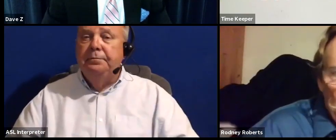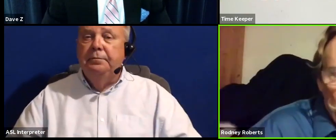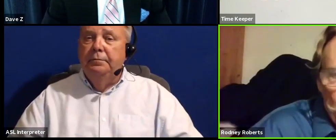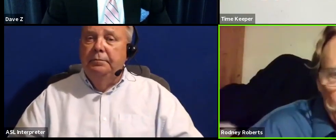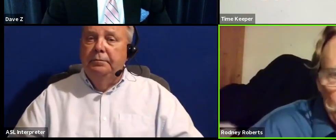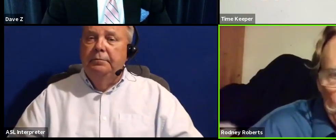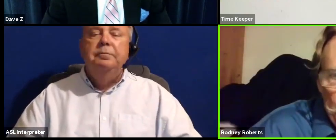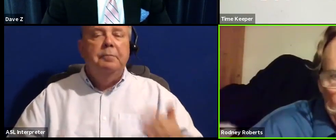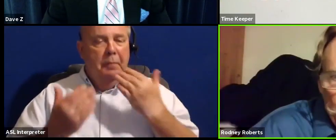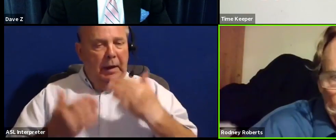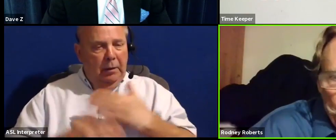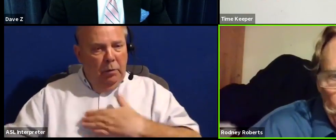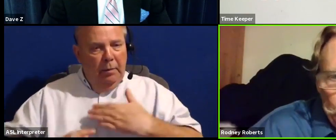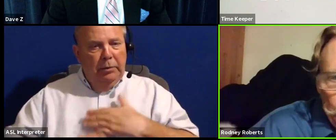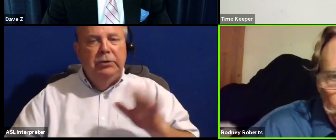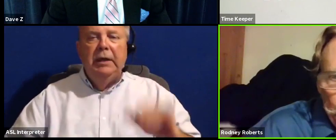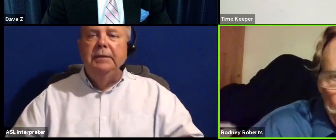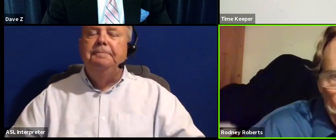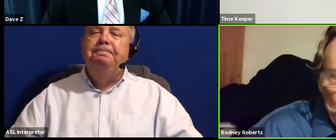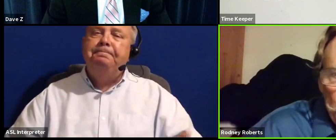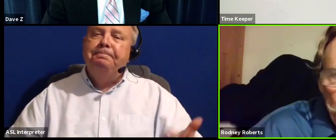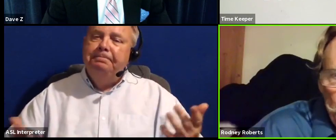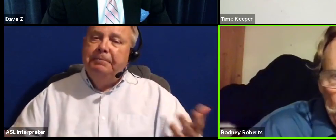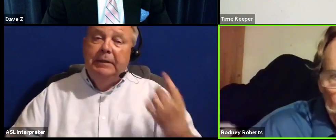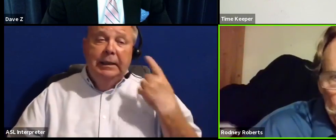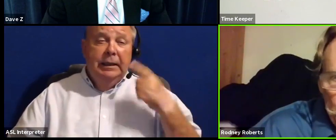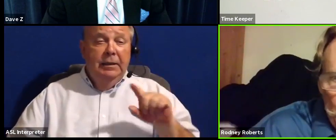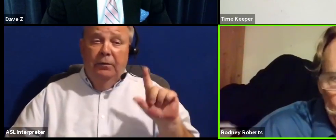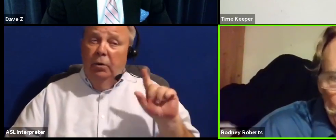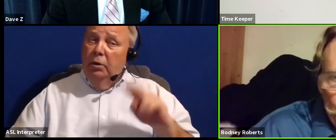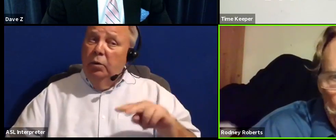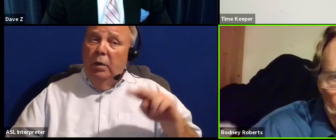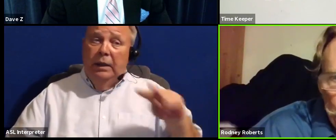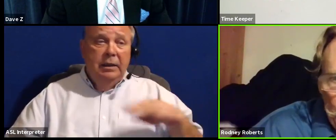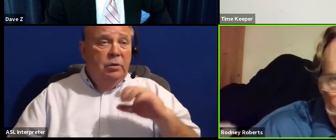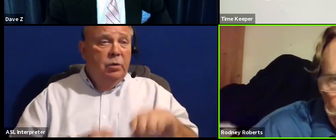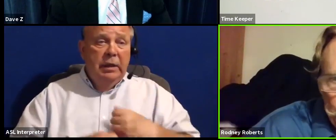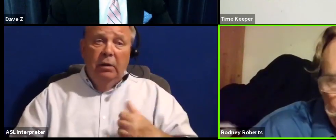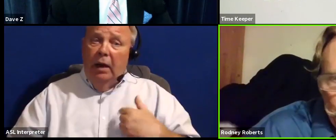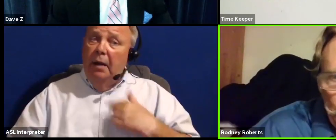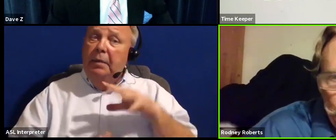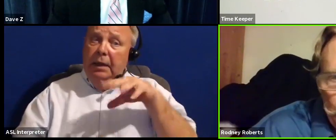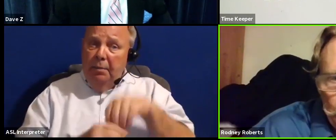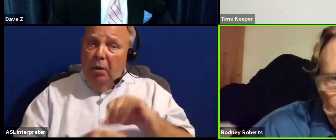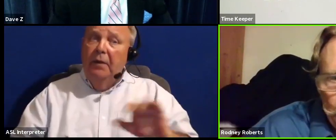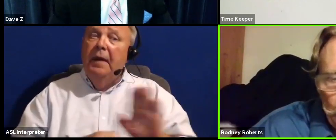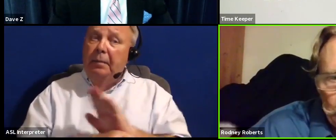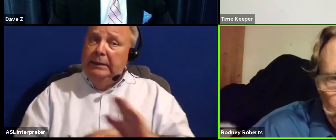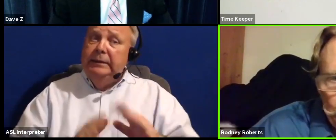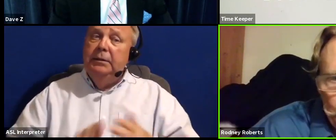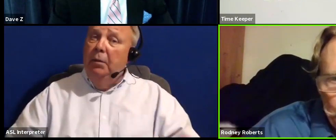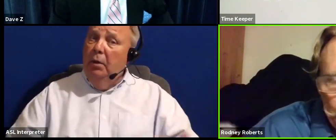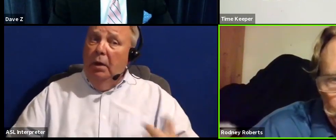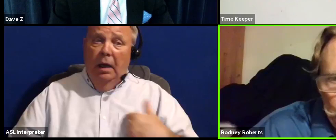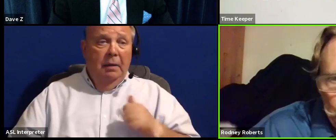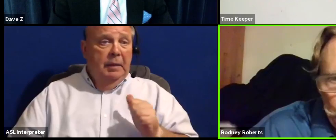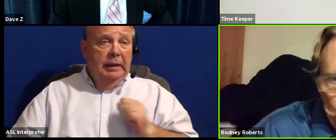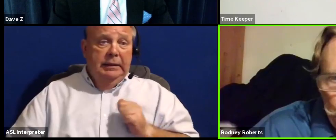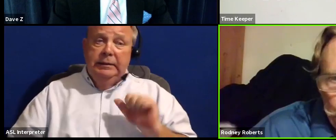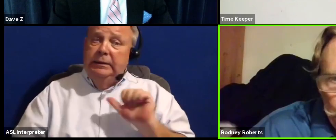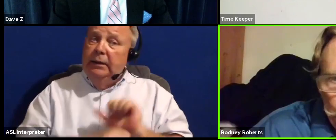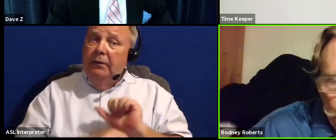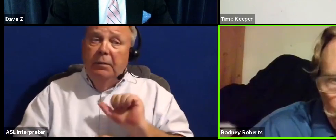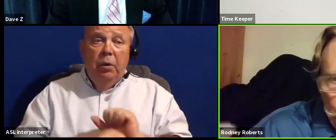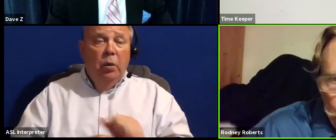Thank you. appreciate it. Well, for 22 years, I've been a part of that business community. I've been a self